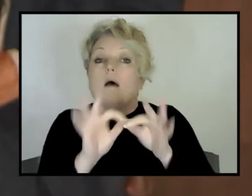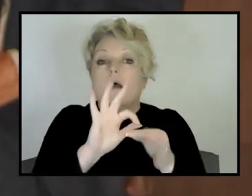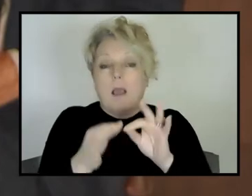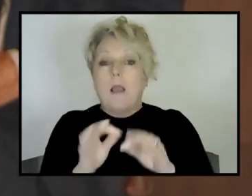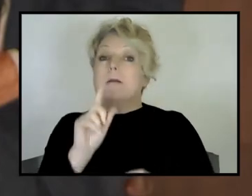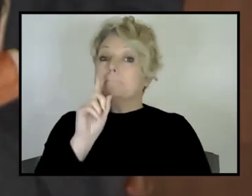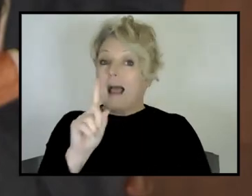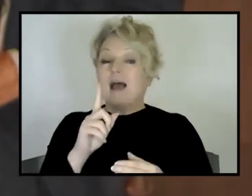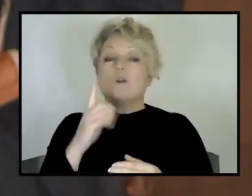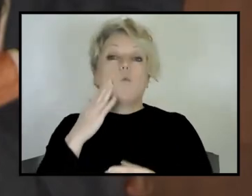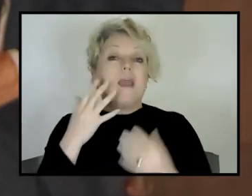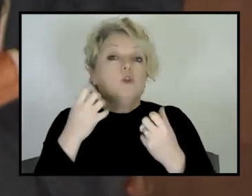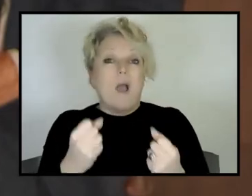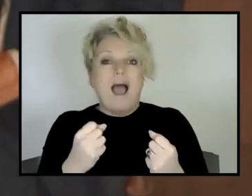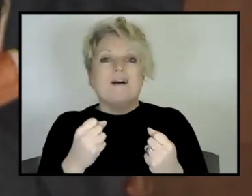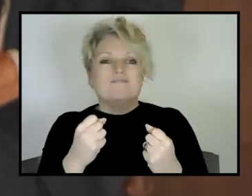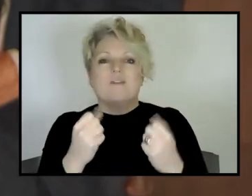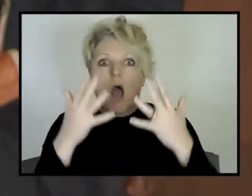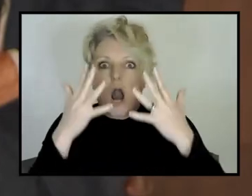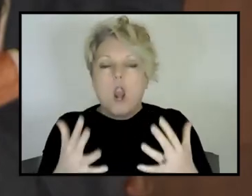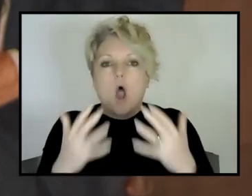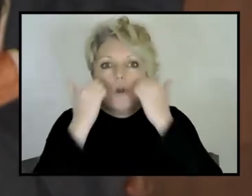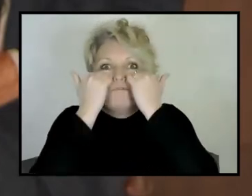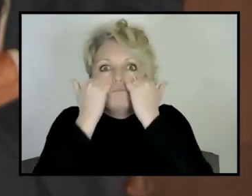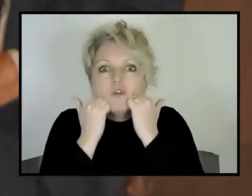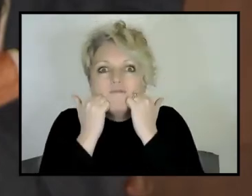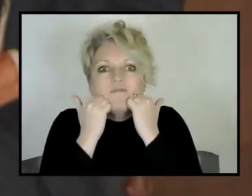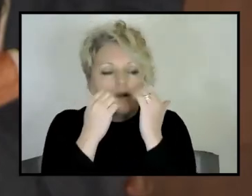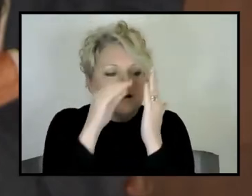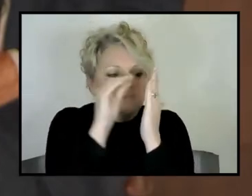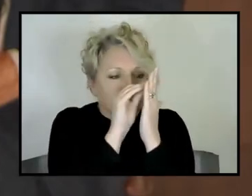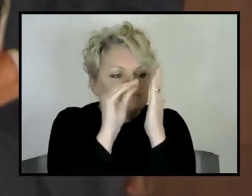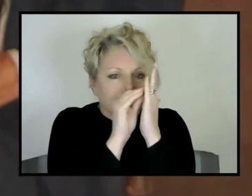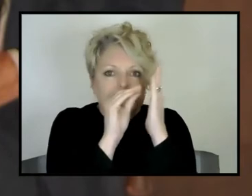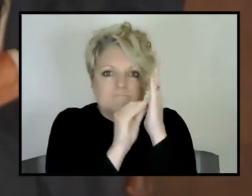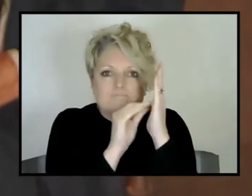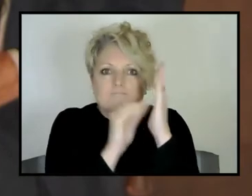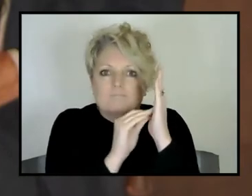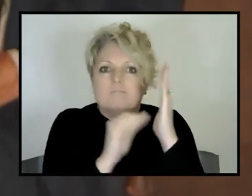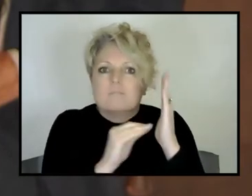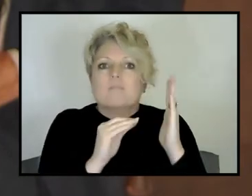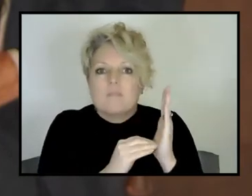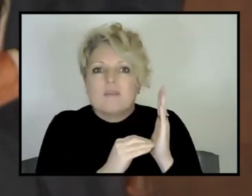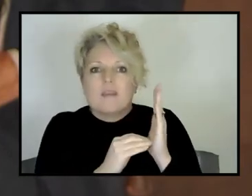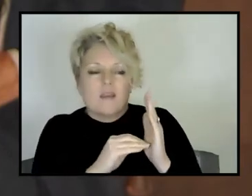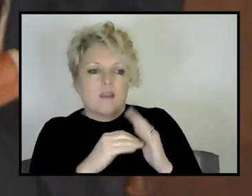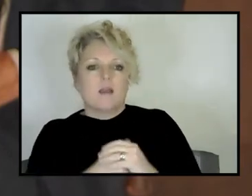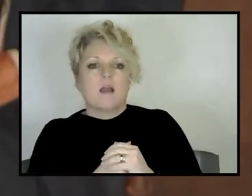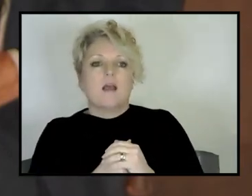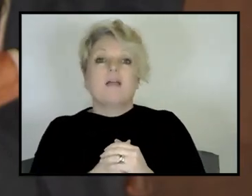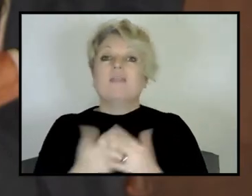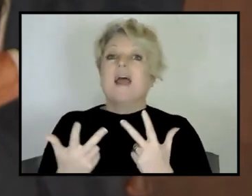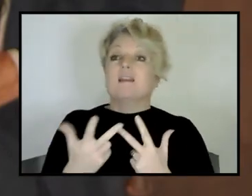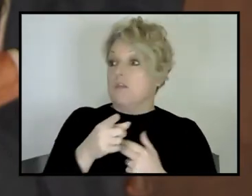a bank or a catalogue of evidence that, that, that gets combined, then all that individual picking up of, uh, picking